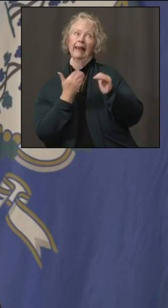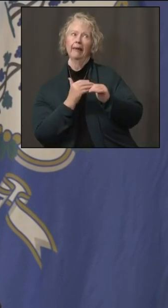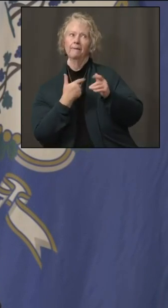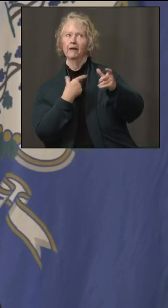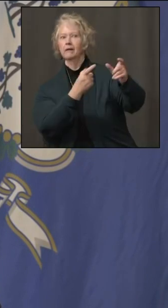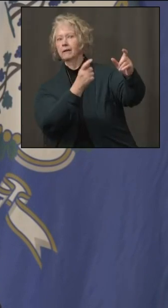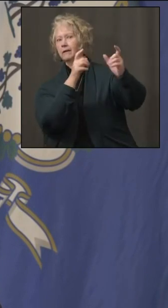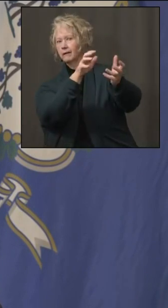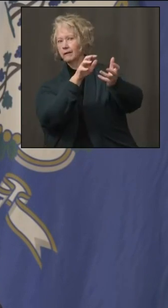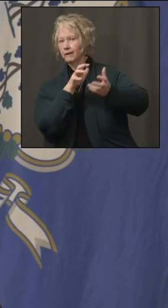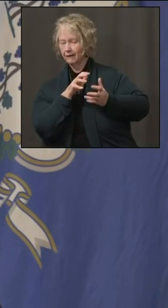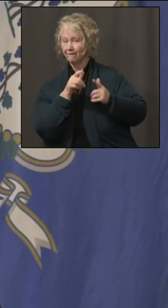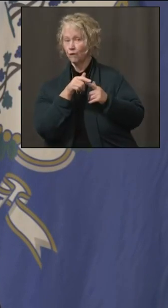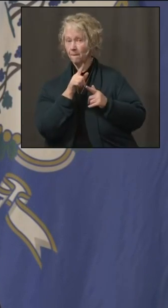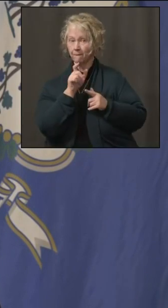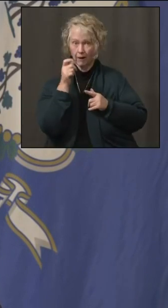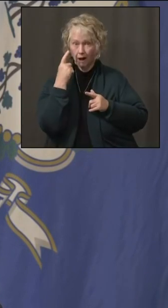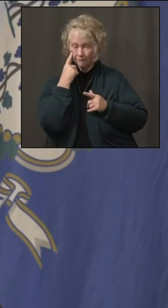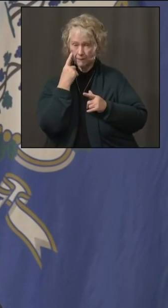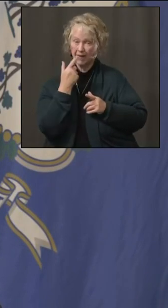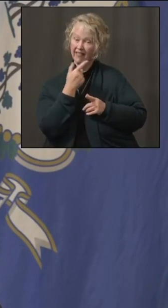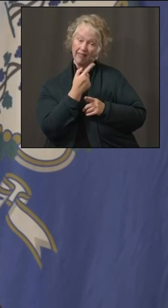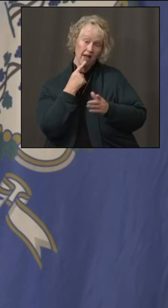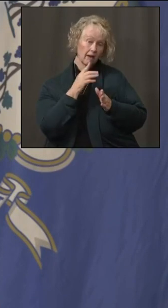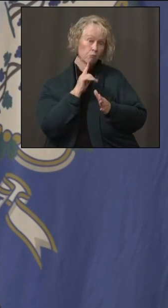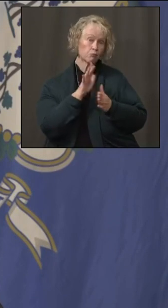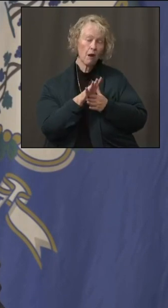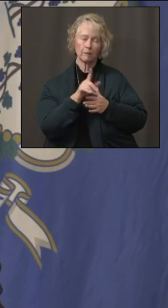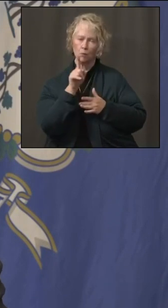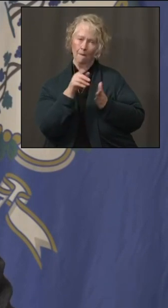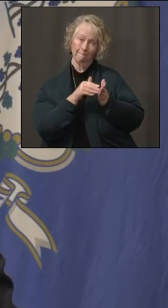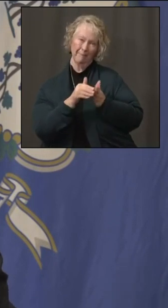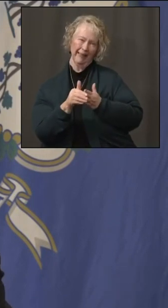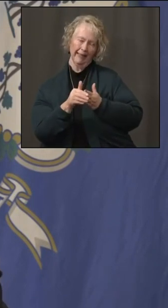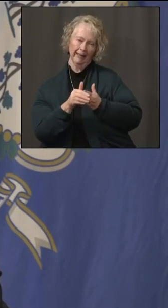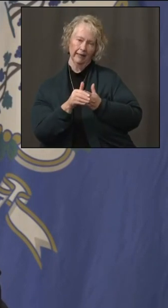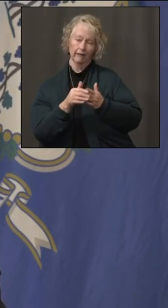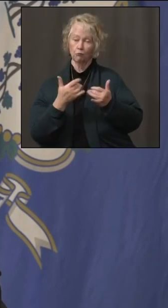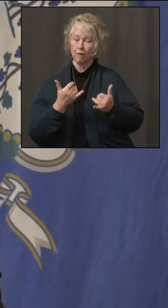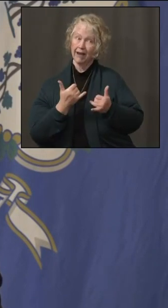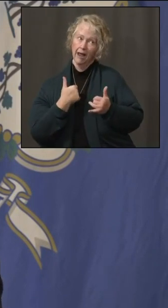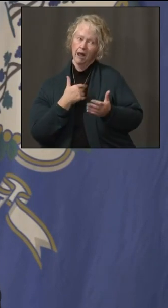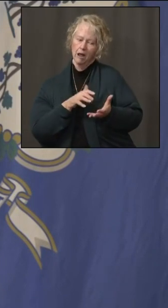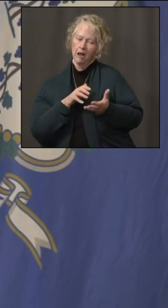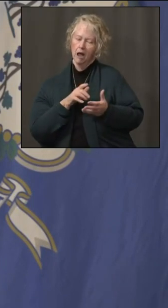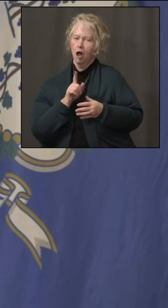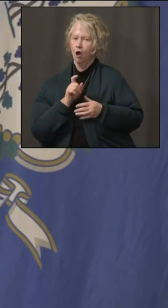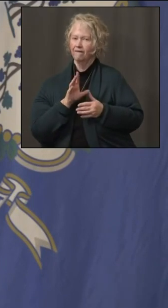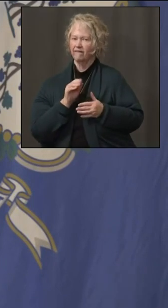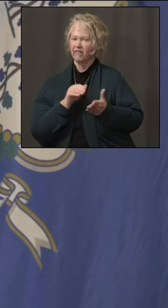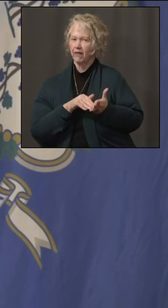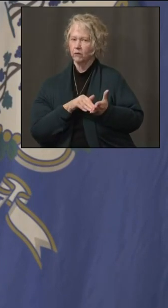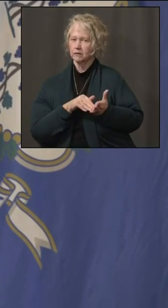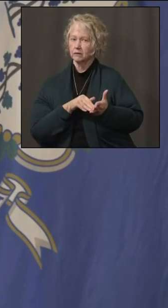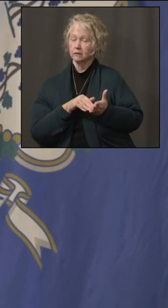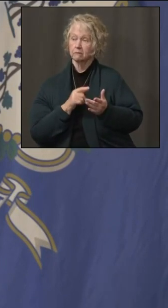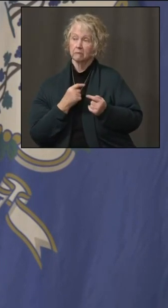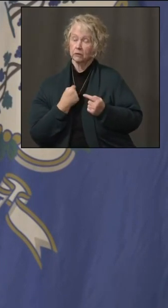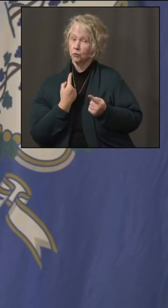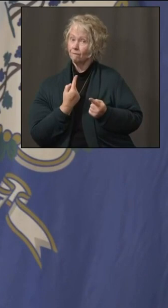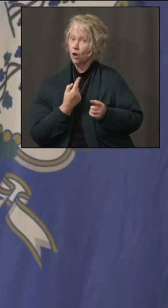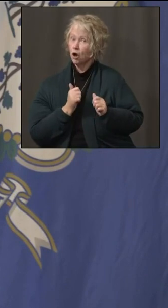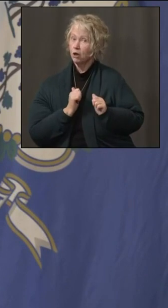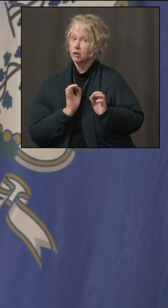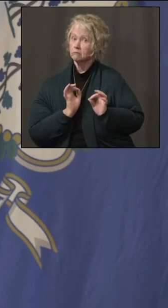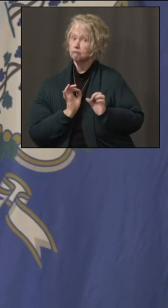promised us a million tests by the end of this year. Right now we're at about 150,000 tests, and so far so good.